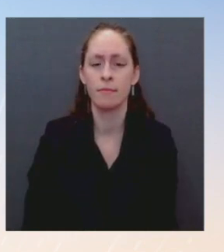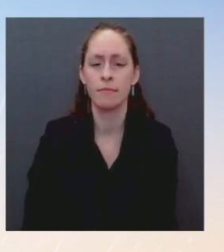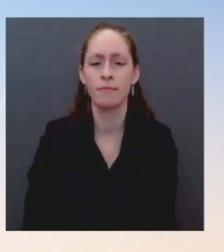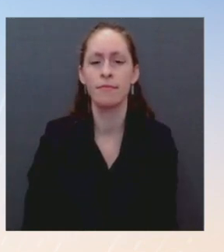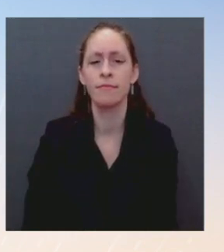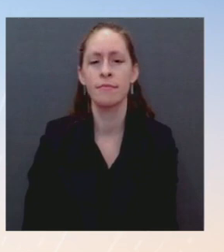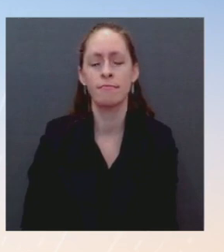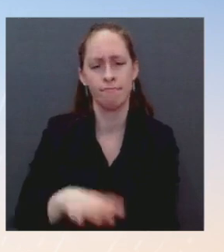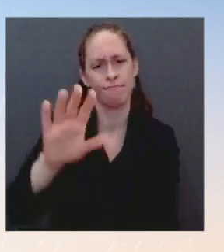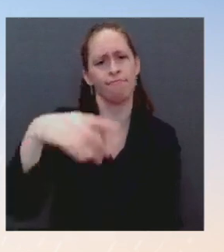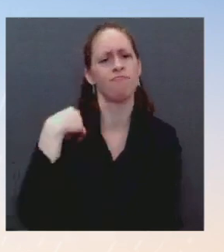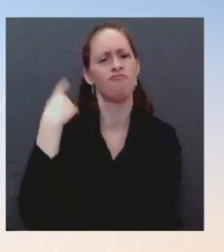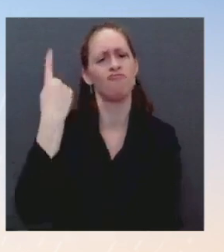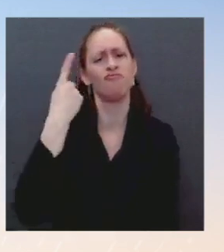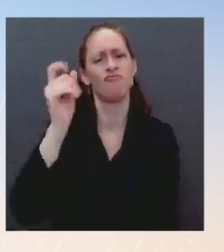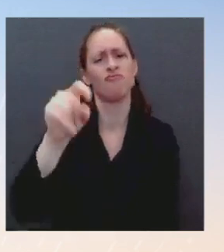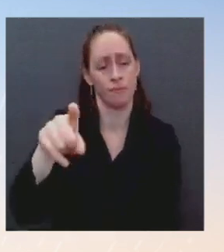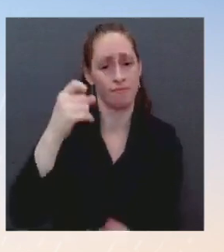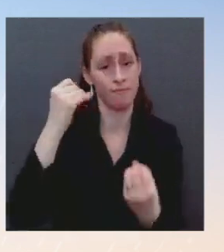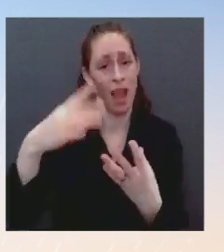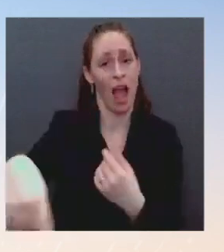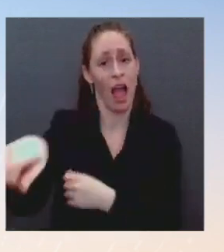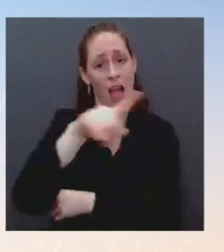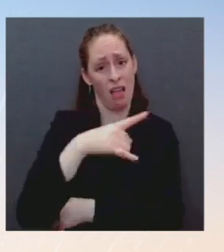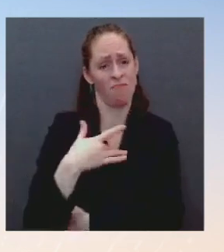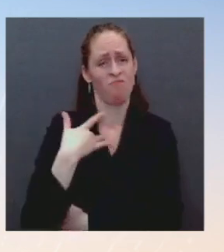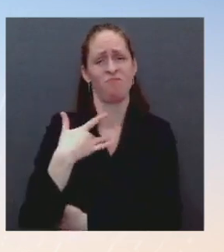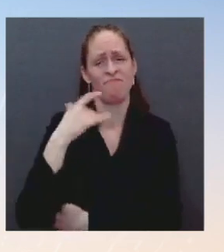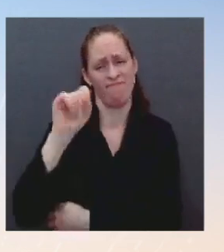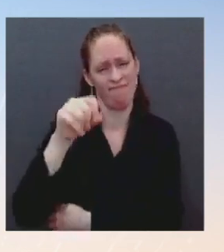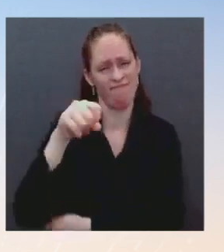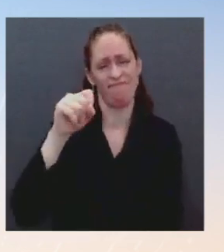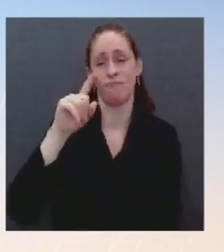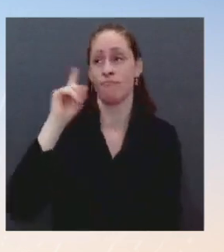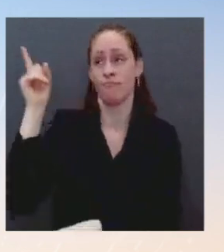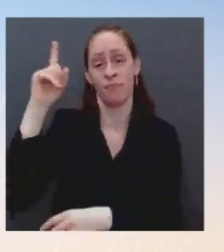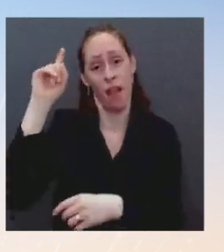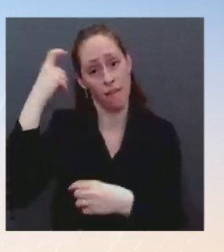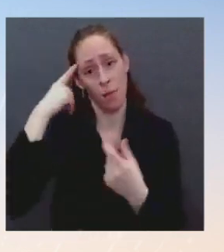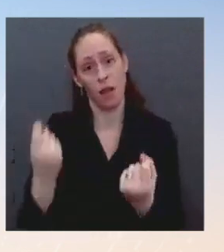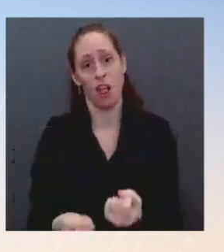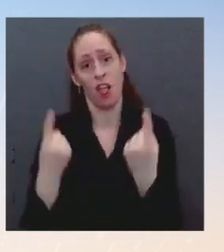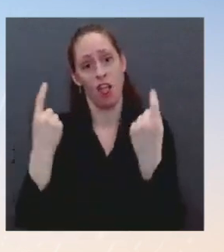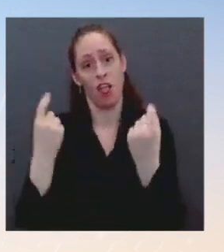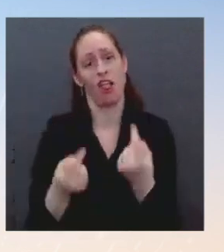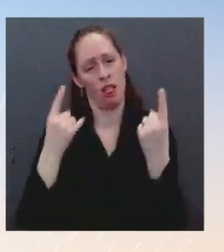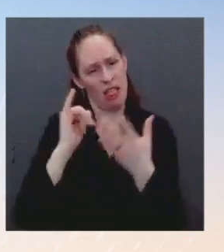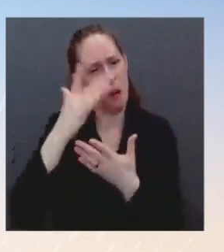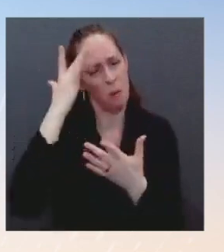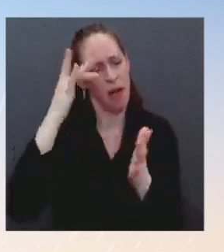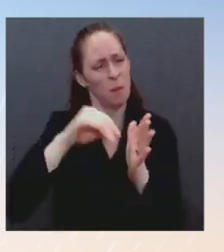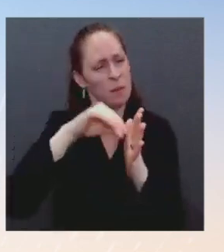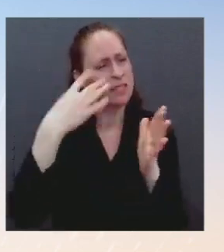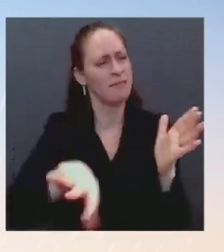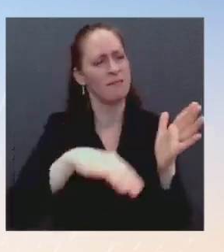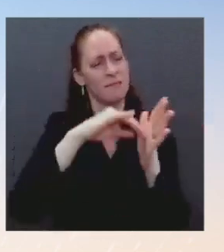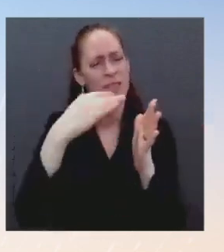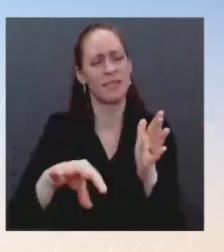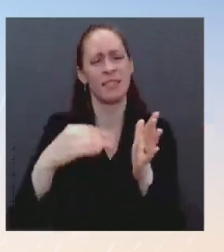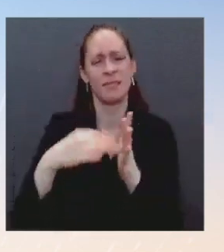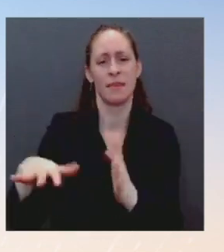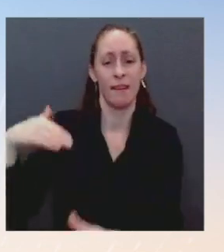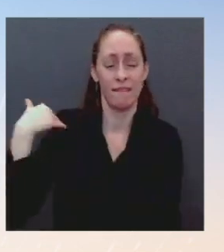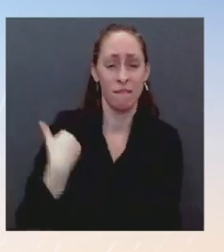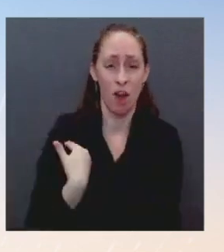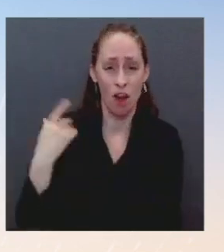inflation levels. Can you speak to concerns that spending plans that come out of Build Back Better aren't paid for and